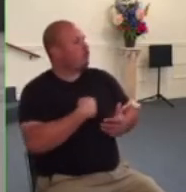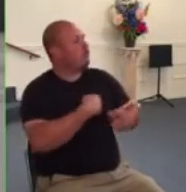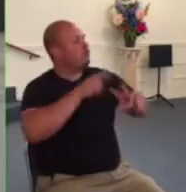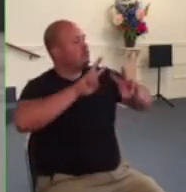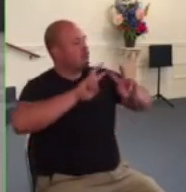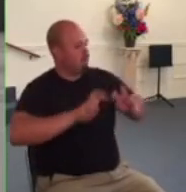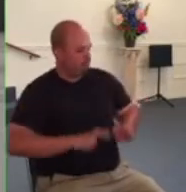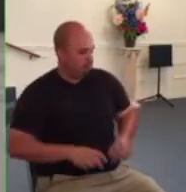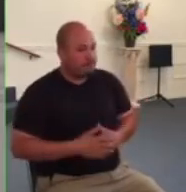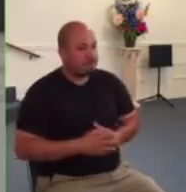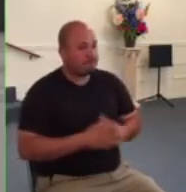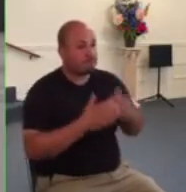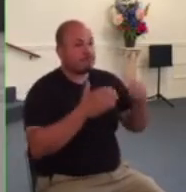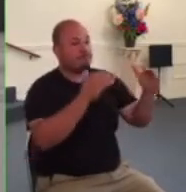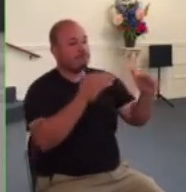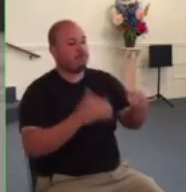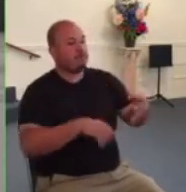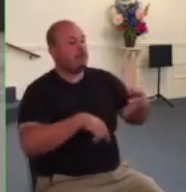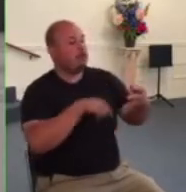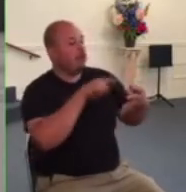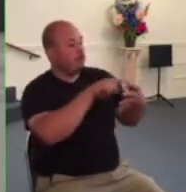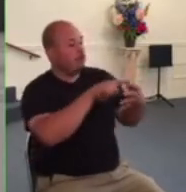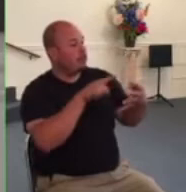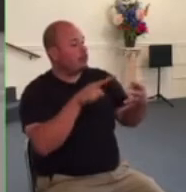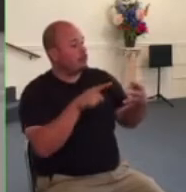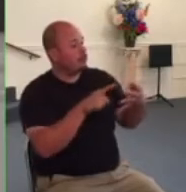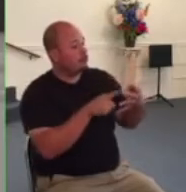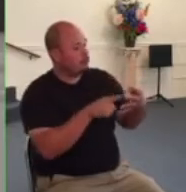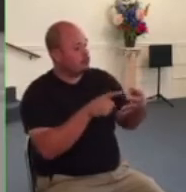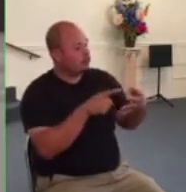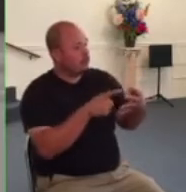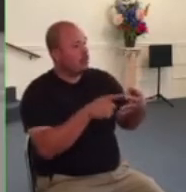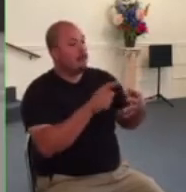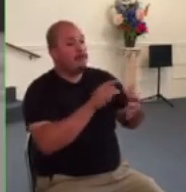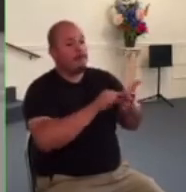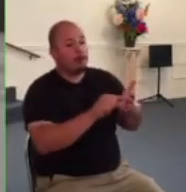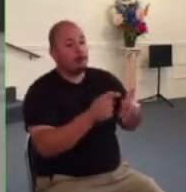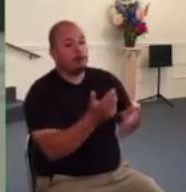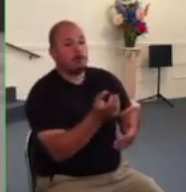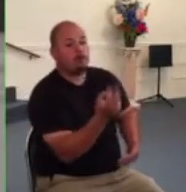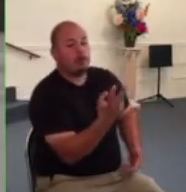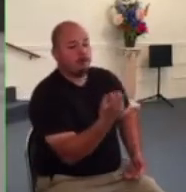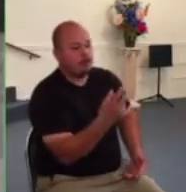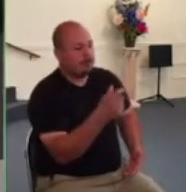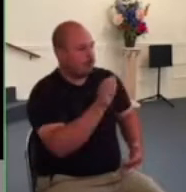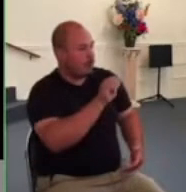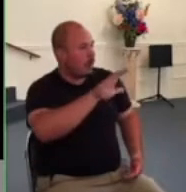longest text this morning let's begin in chapter 5 in verse 12 acts 5 verse 12